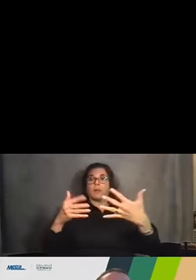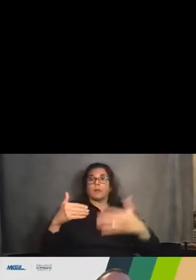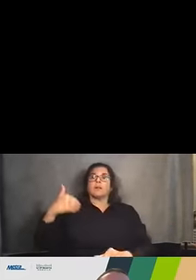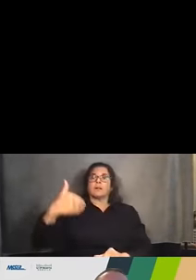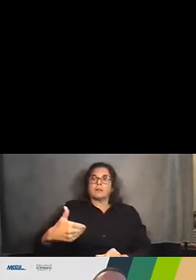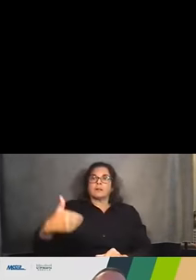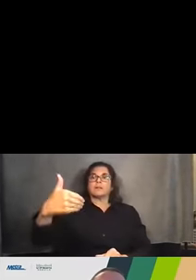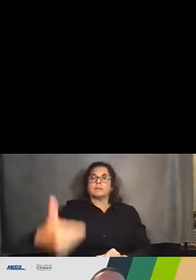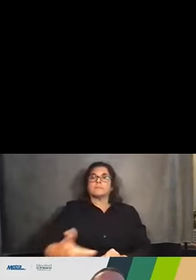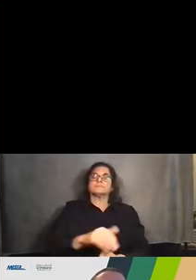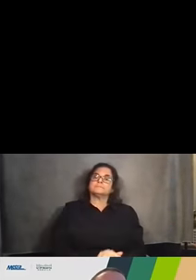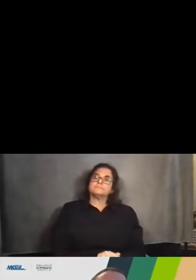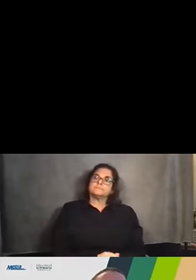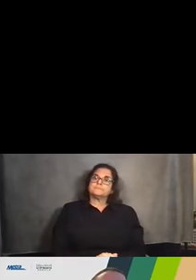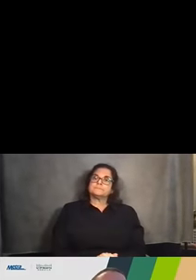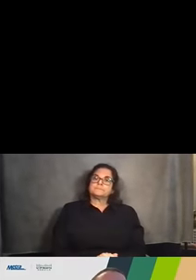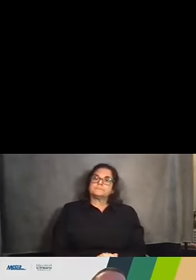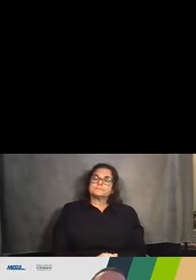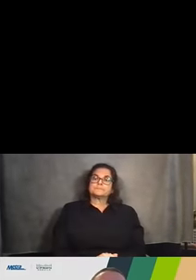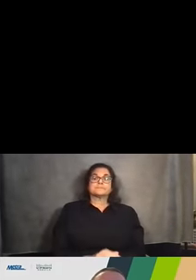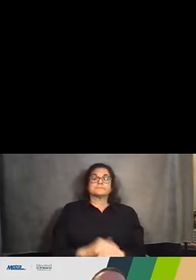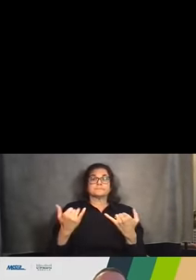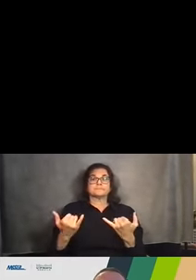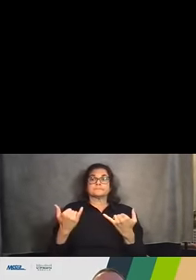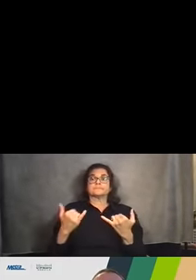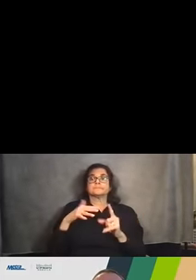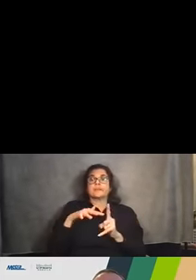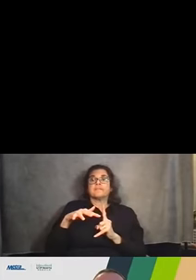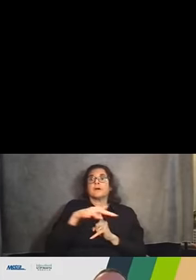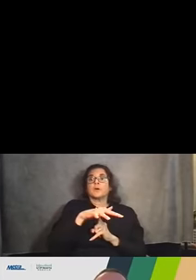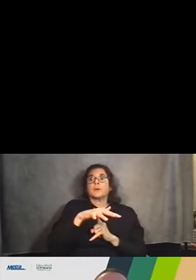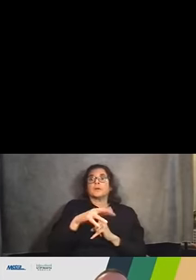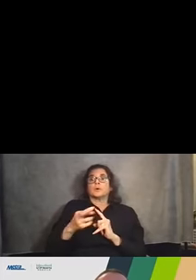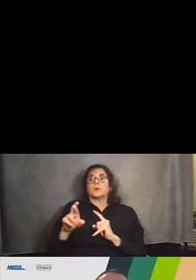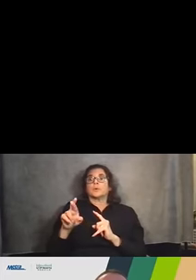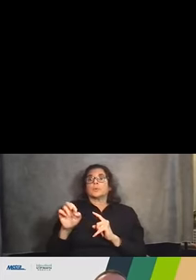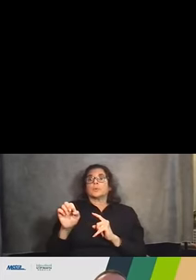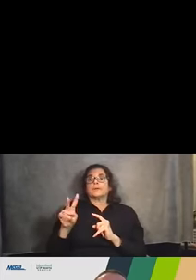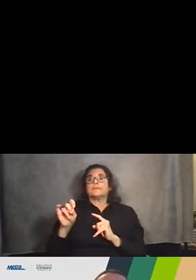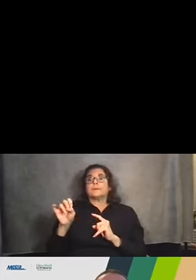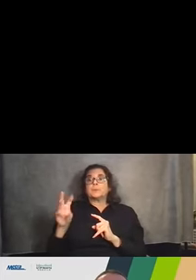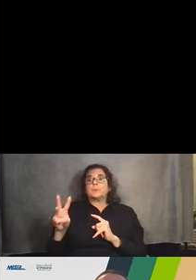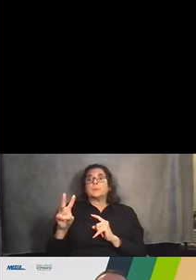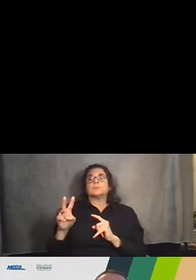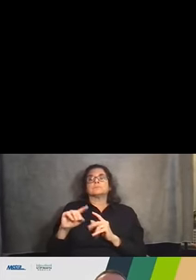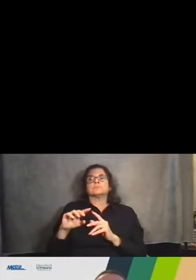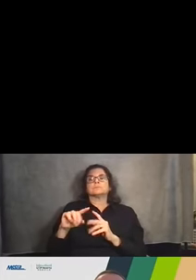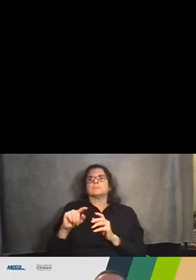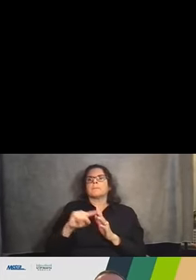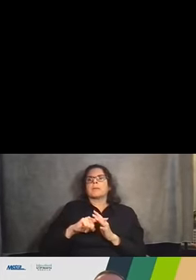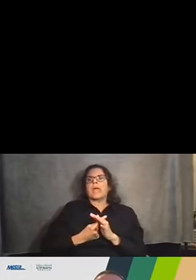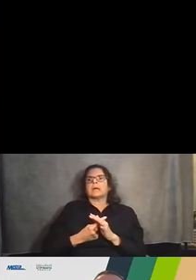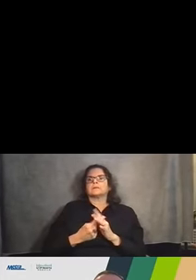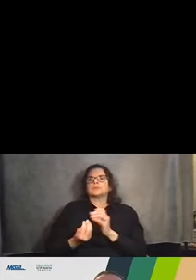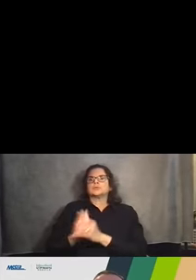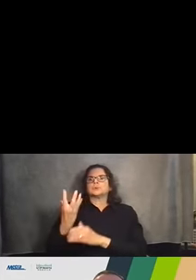again, we are in the environmental review period, which began in spring of 2021 and